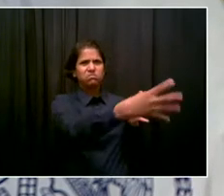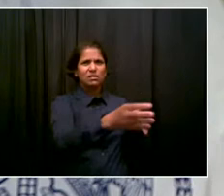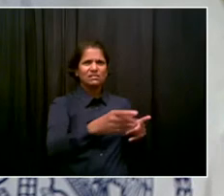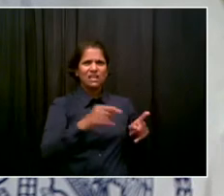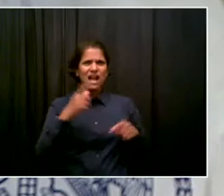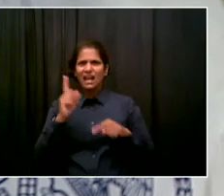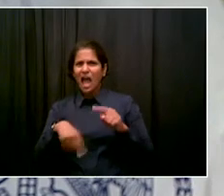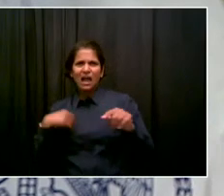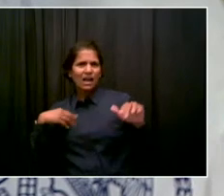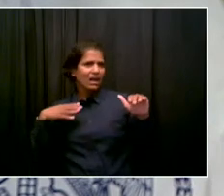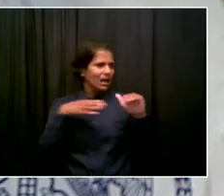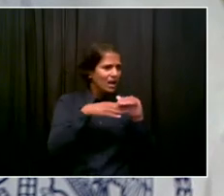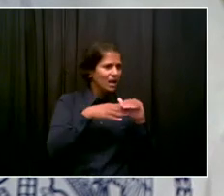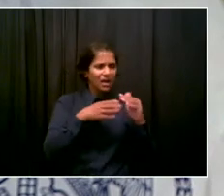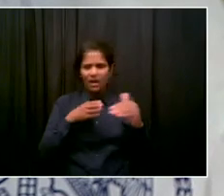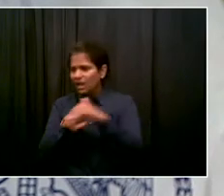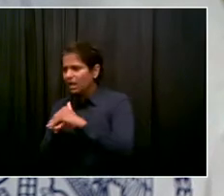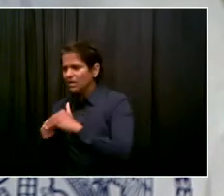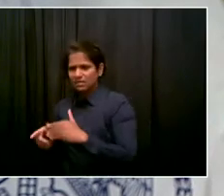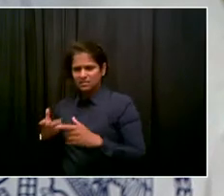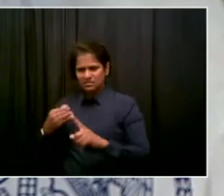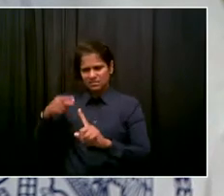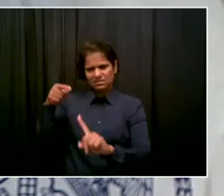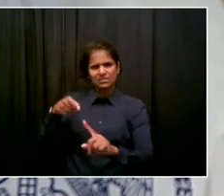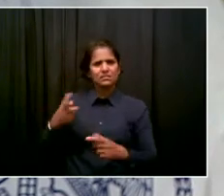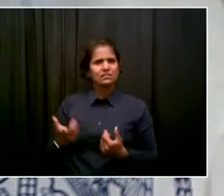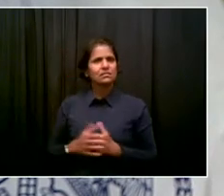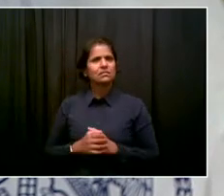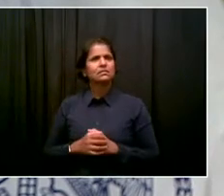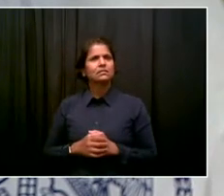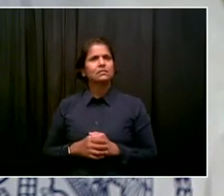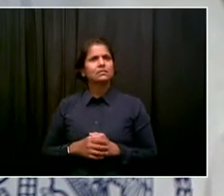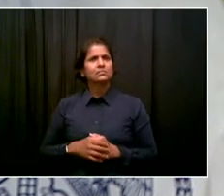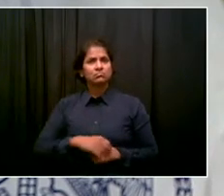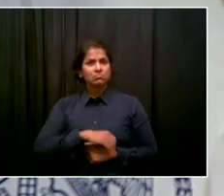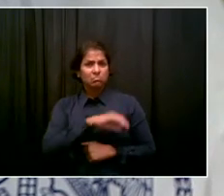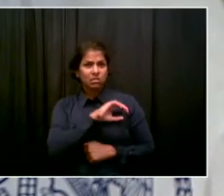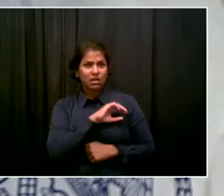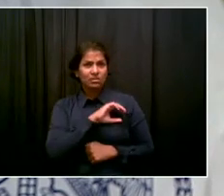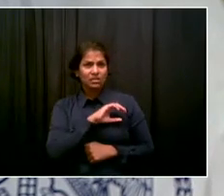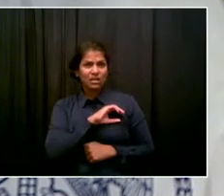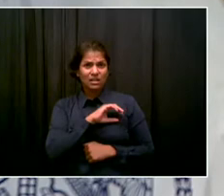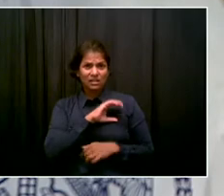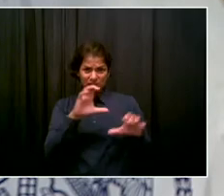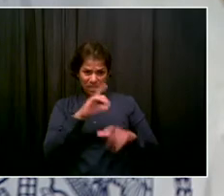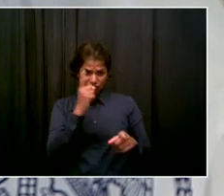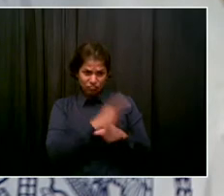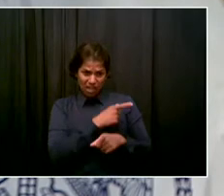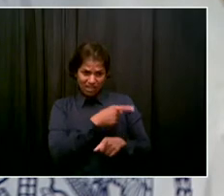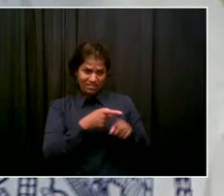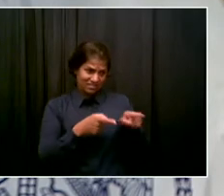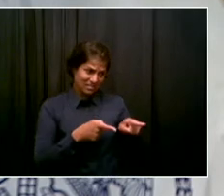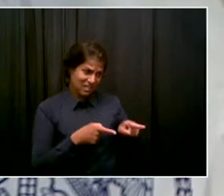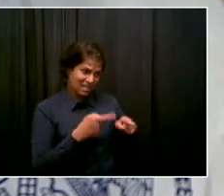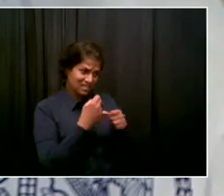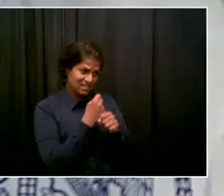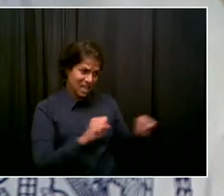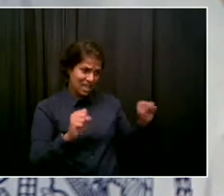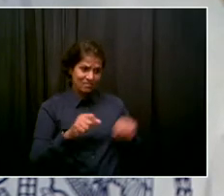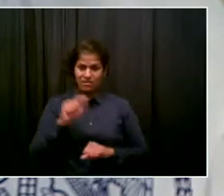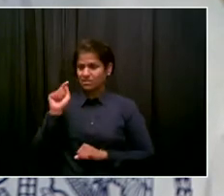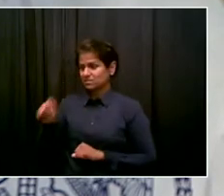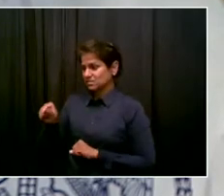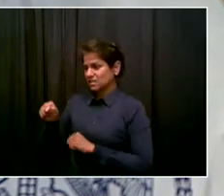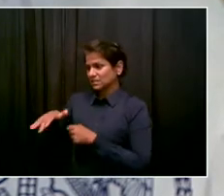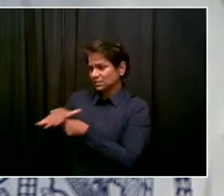police are managing to strike the right balance here. I do. I do. Yoav, it's a really good question. And again, I appreciate when Jake